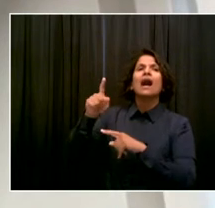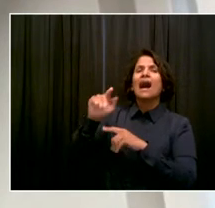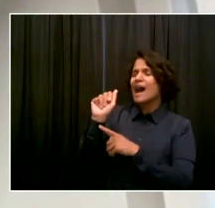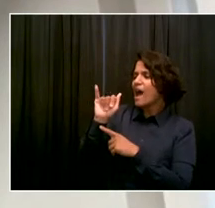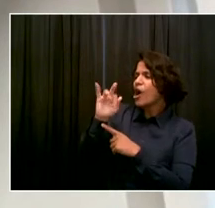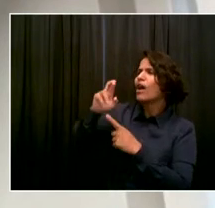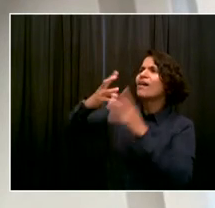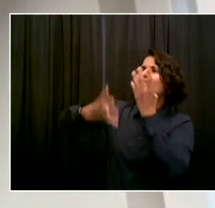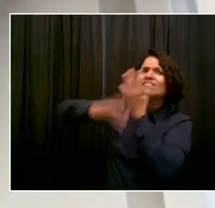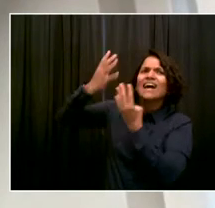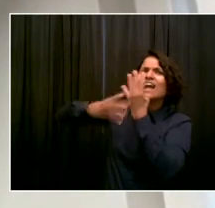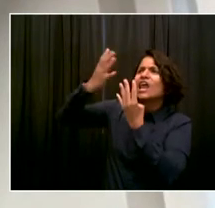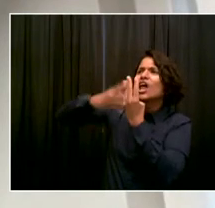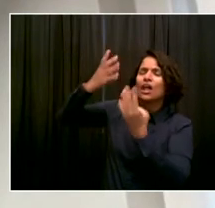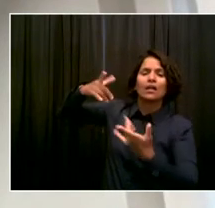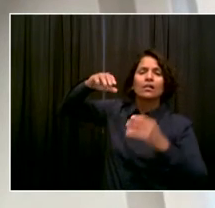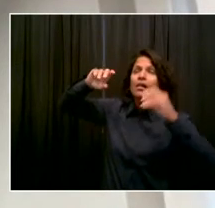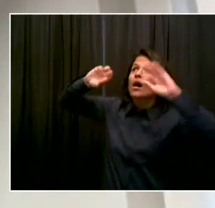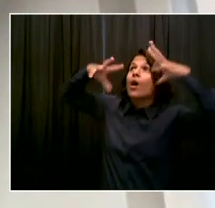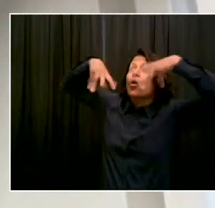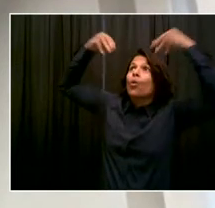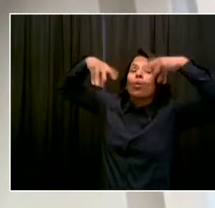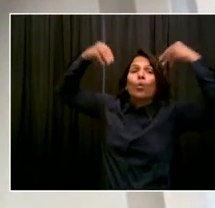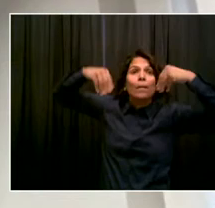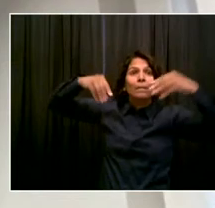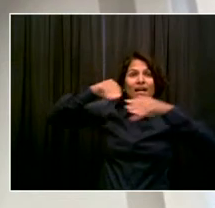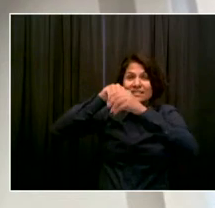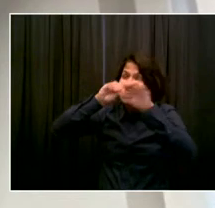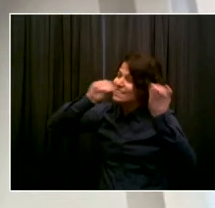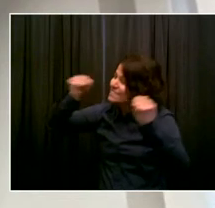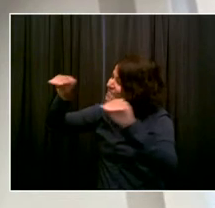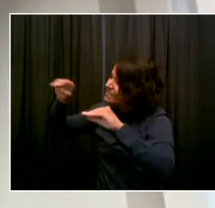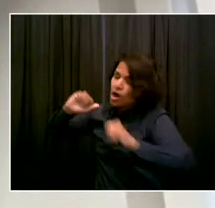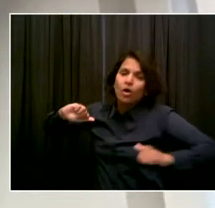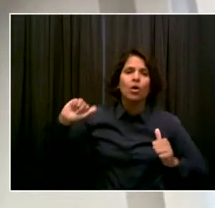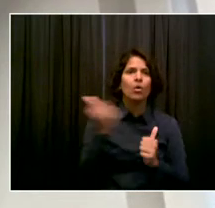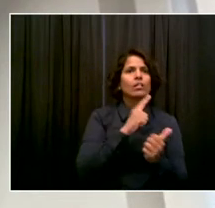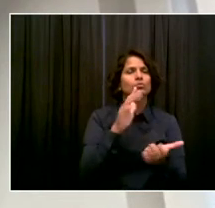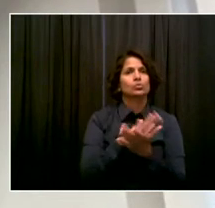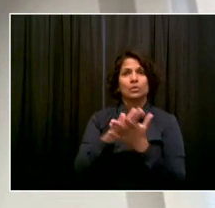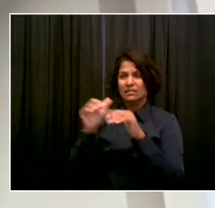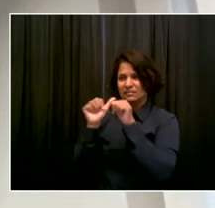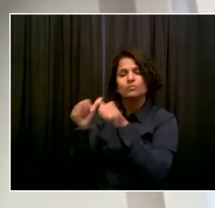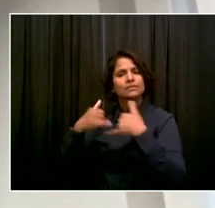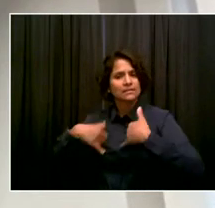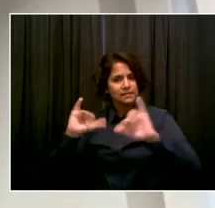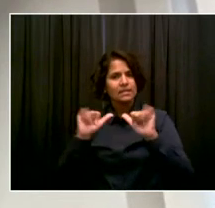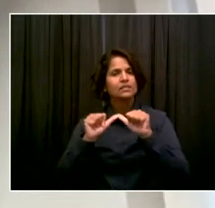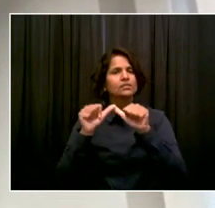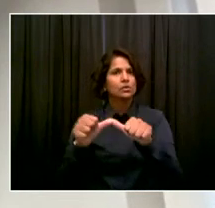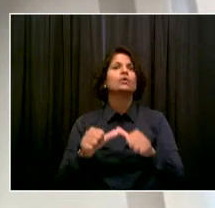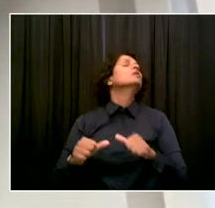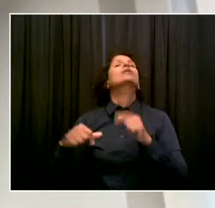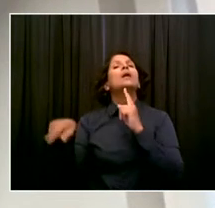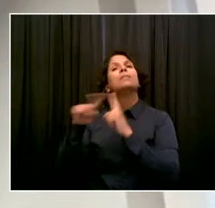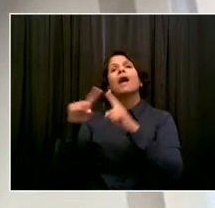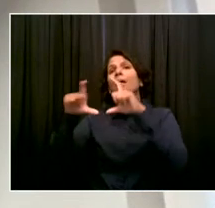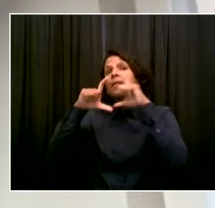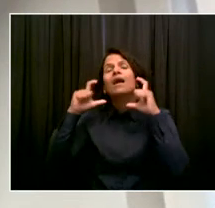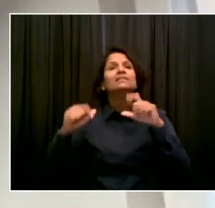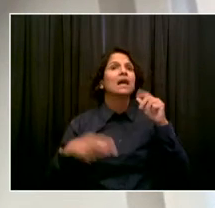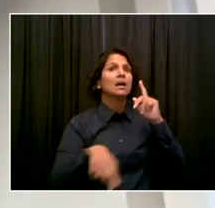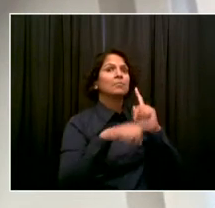trace score on top of that, we do feel confident that it's important for kids to get the full benefit of school. And as the mayor has again emphasized,